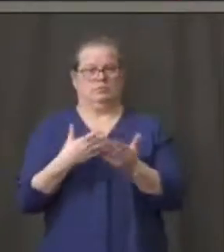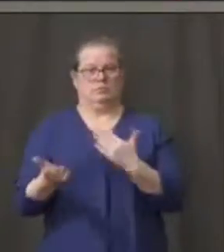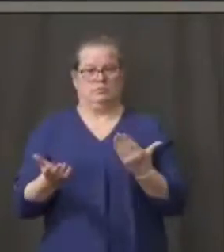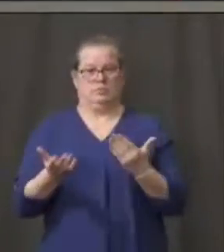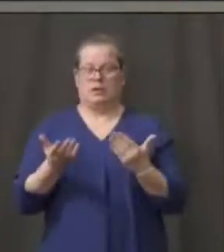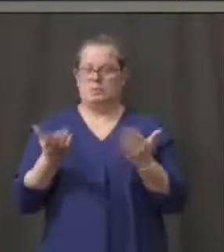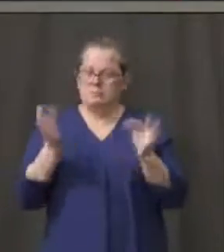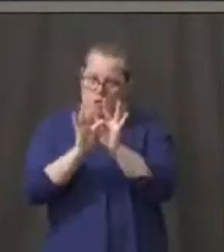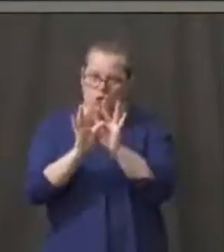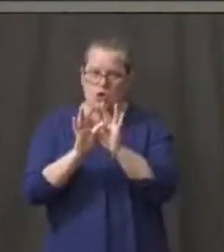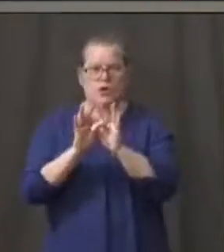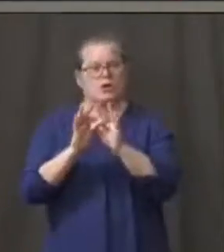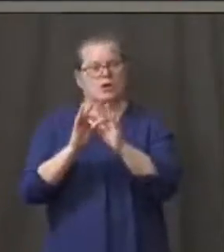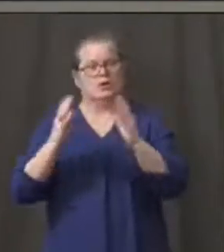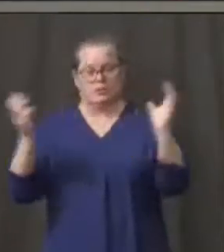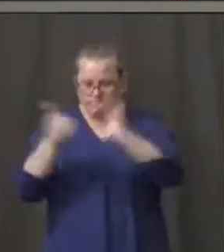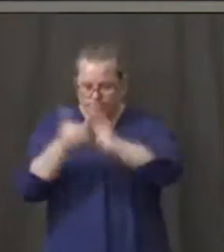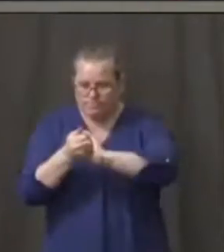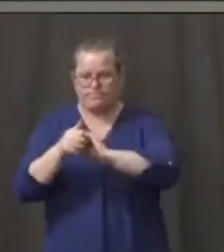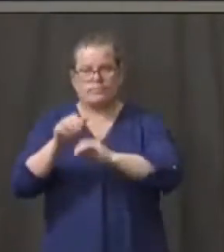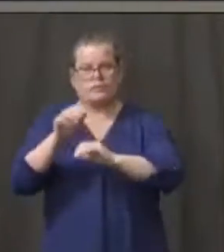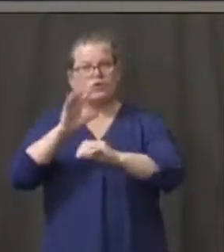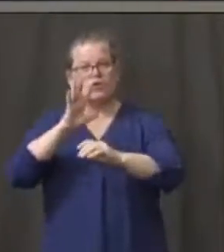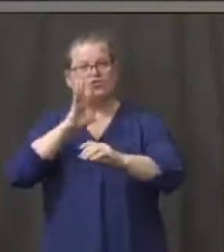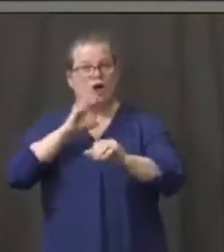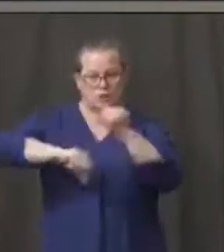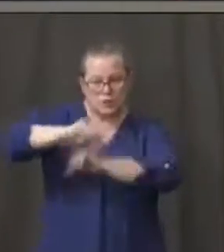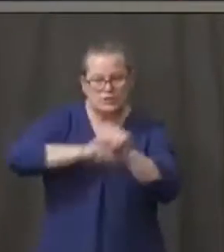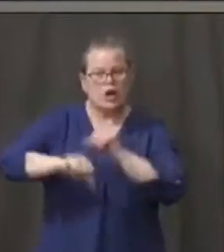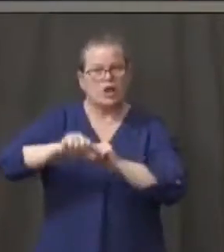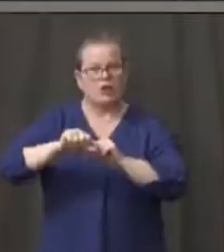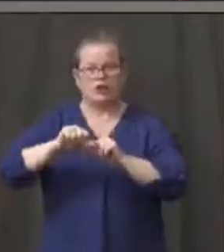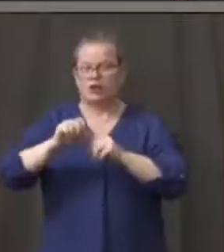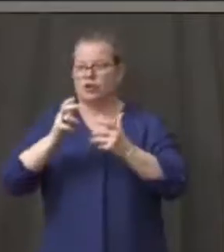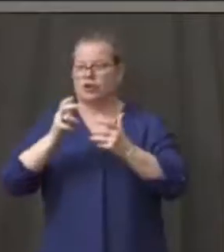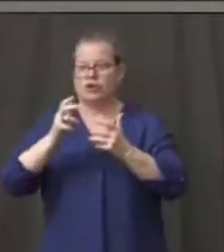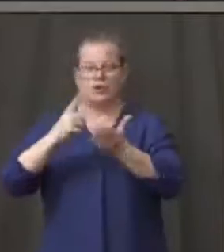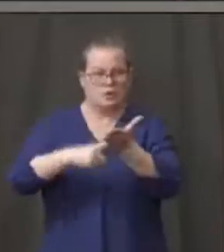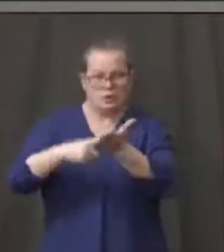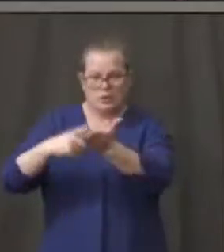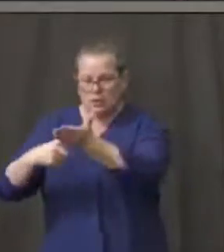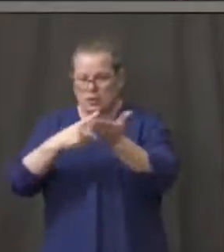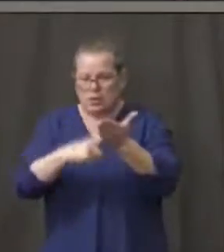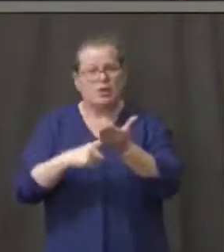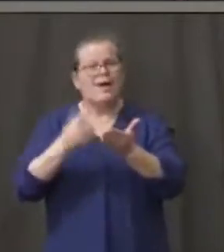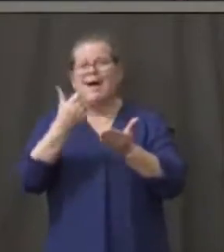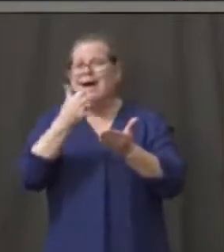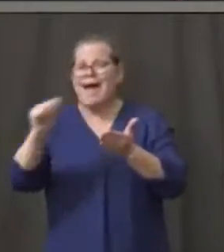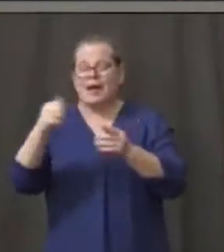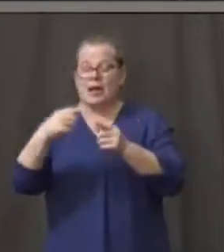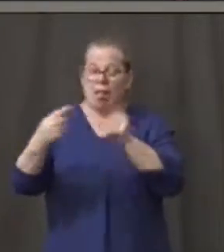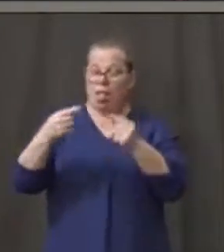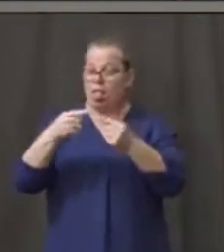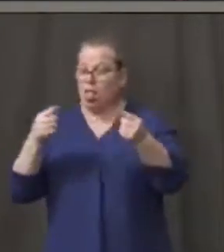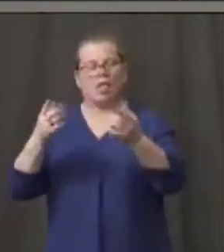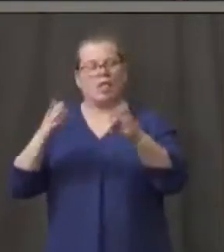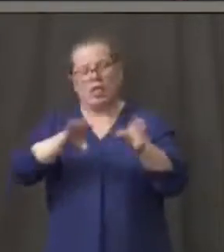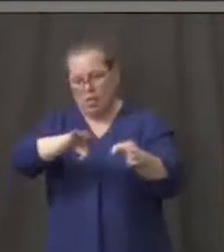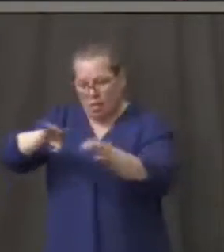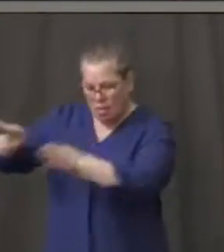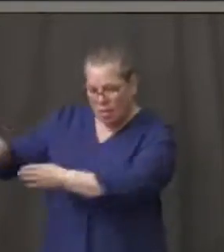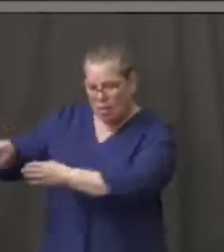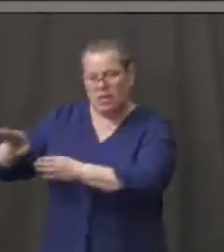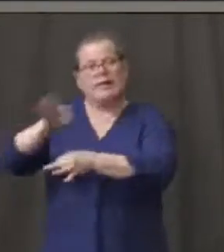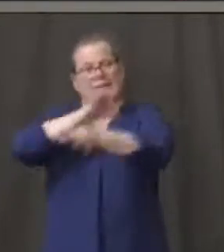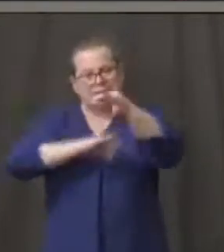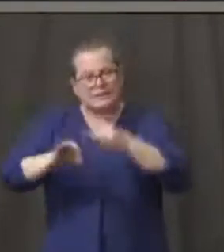other, moving forward together, putting aside any differences that we have, listening to each other. And like I said, learning from each other.